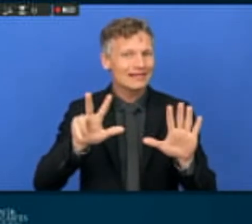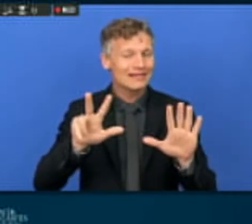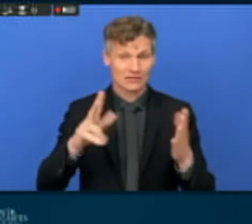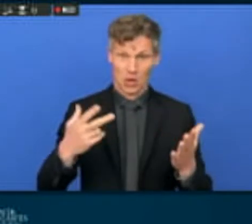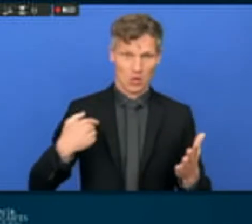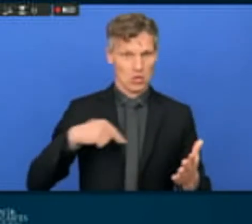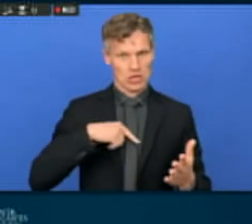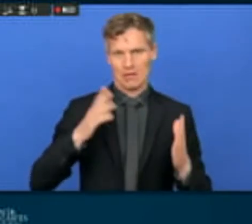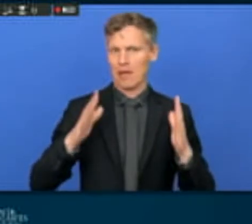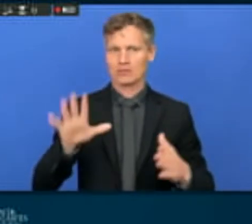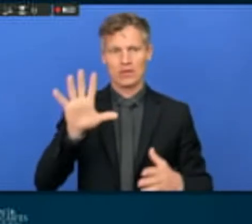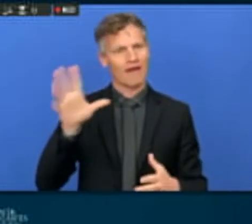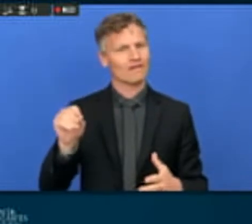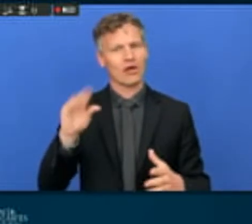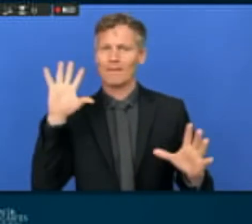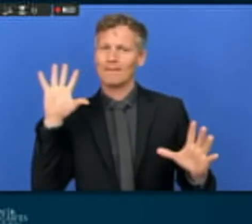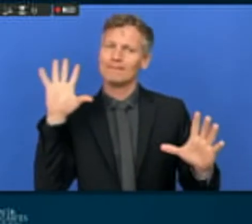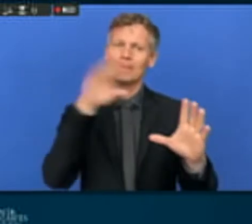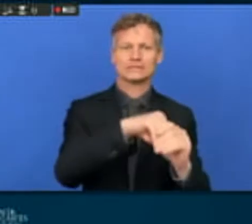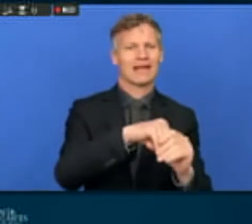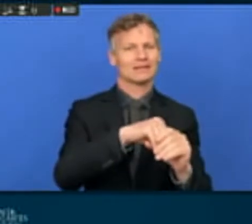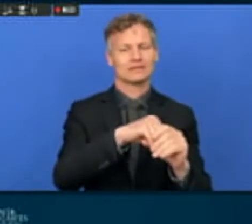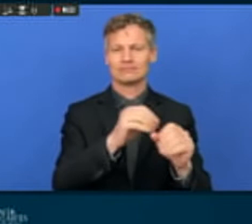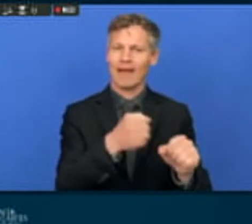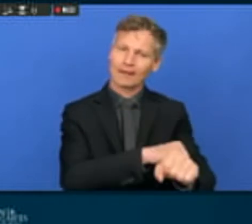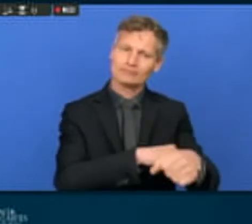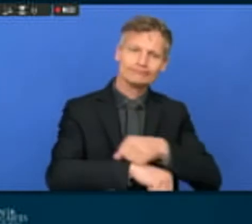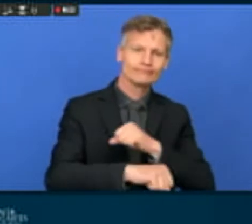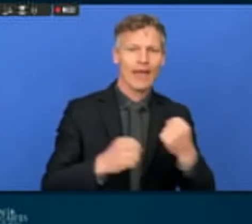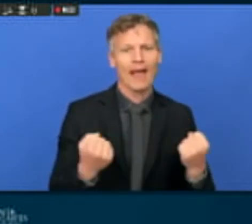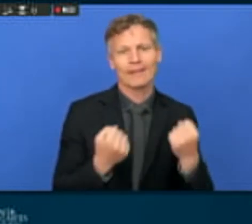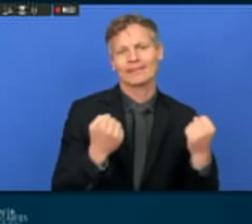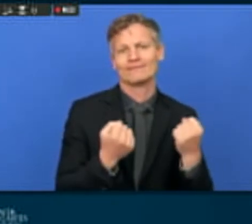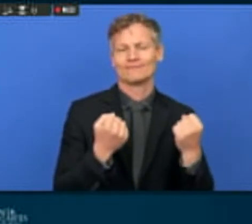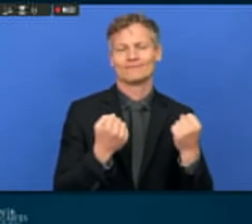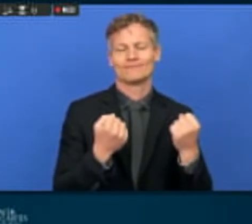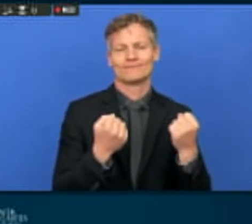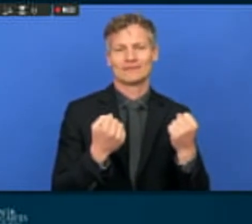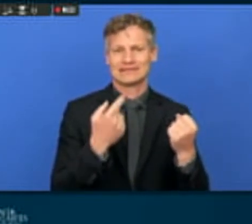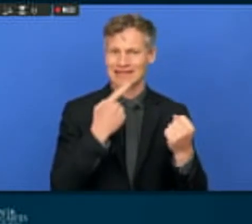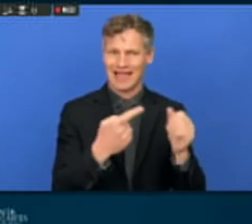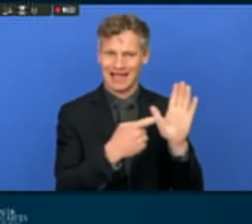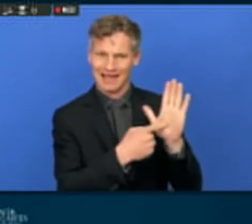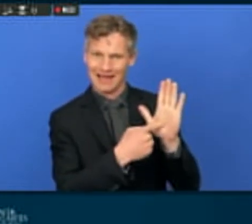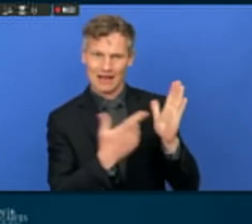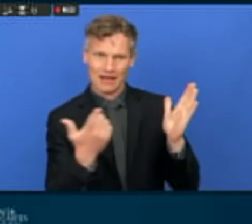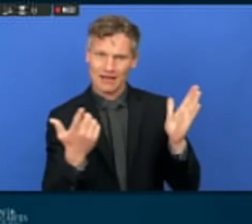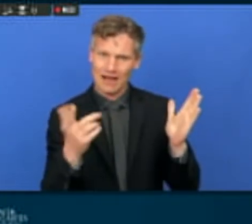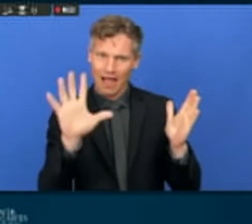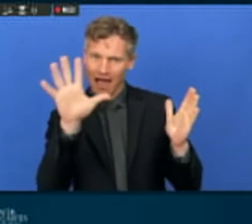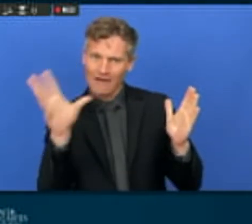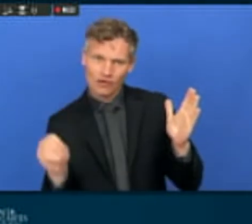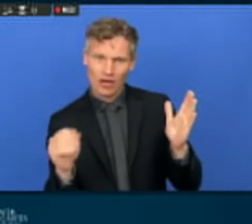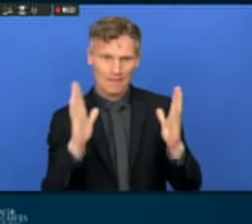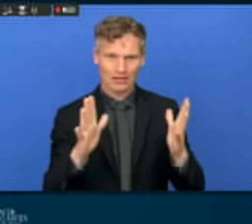actively and shaping that message of the structural transformation in Africa and the role